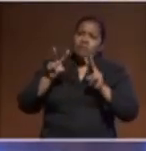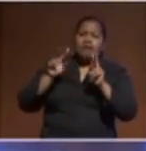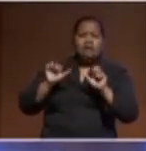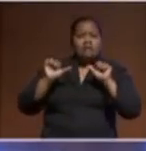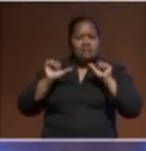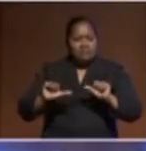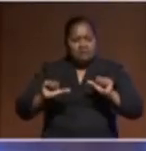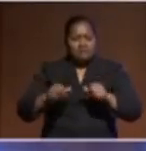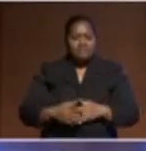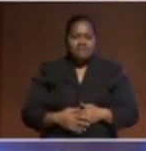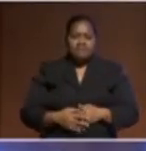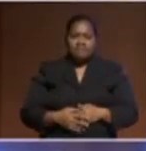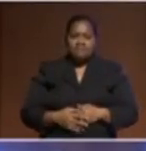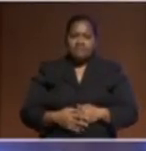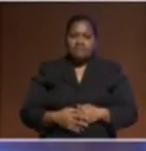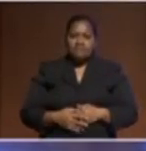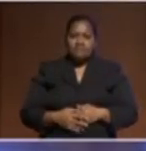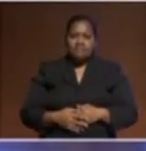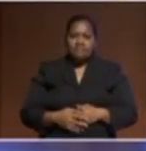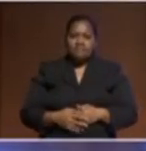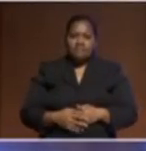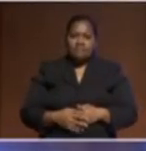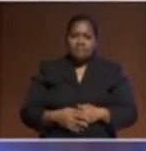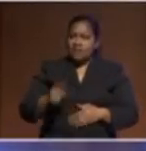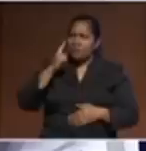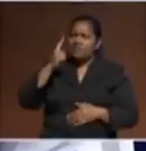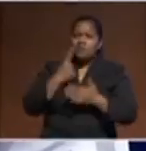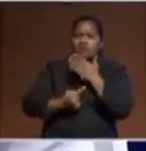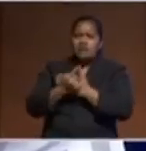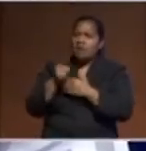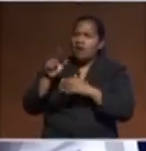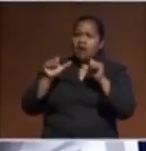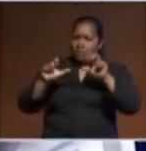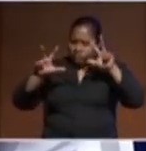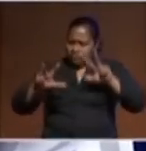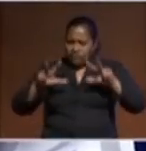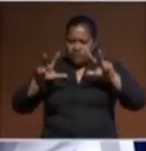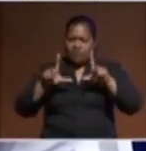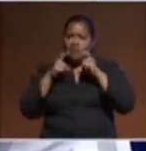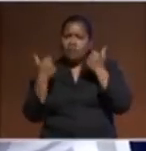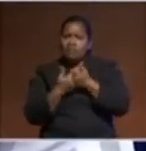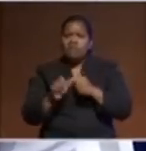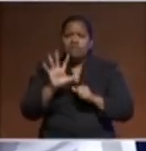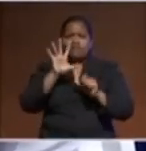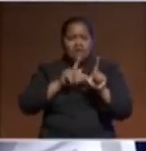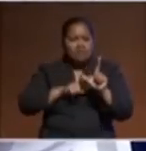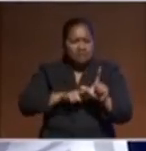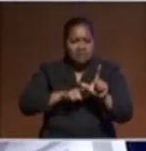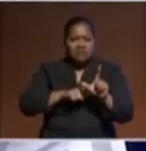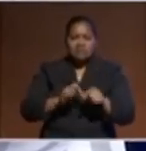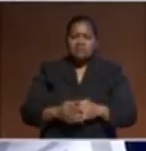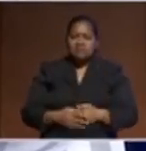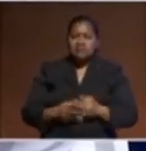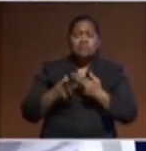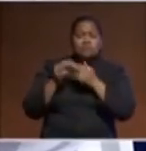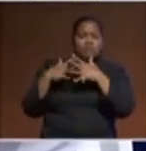ambassador to the United States sign that treaty, which began a five-year term of the treaty with the United States.